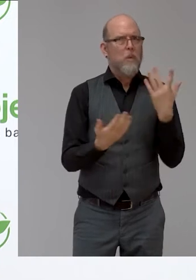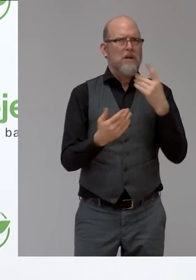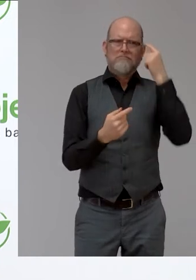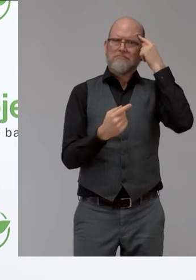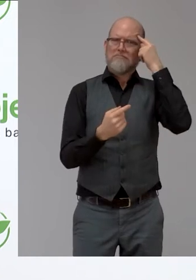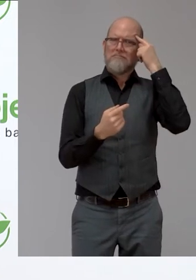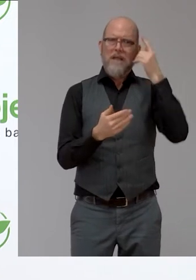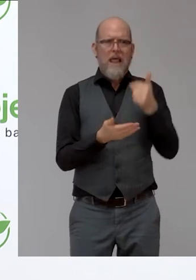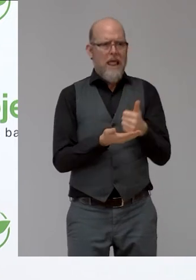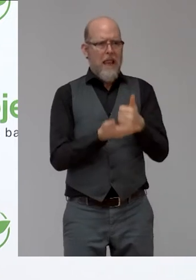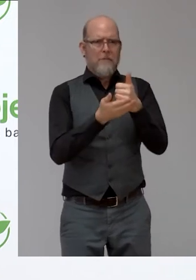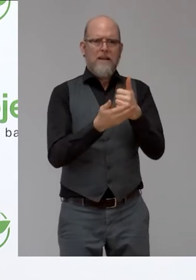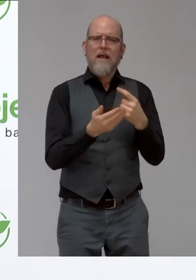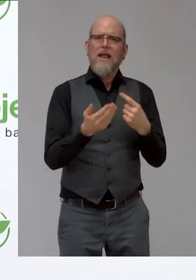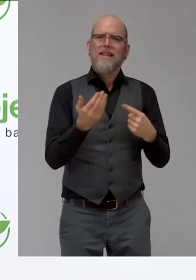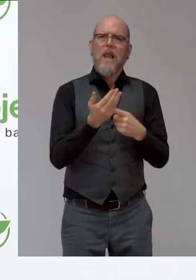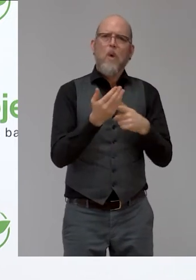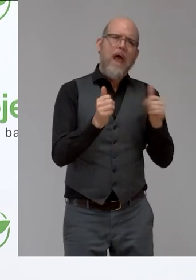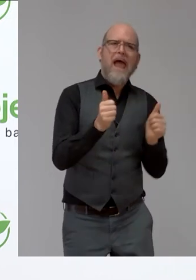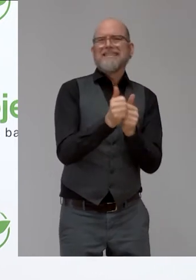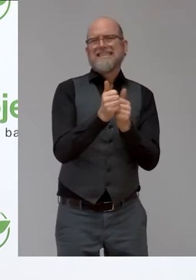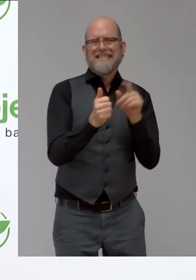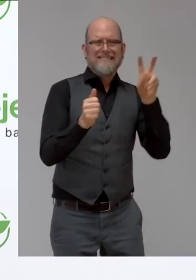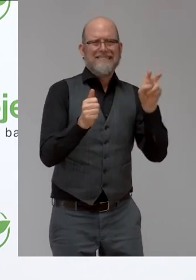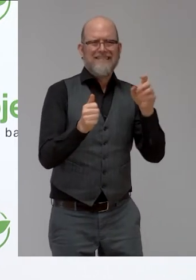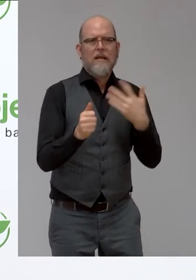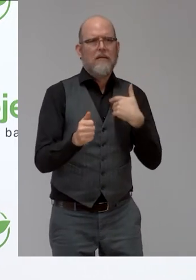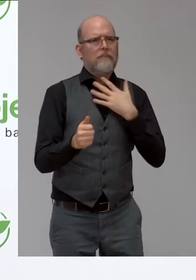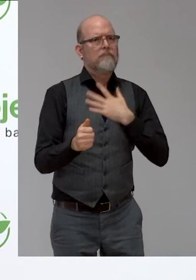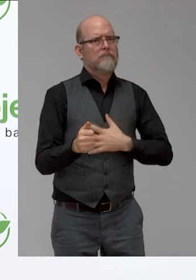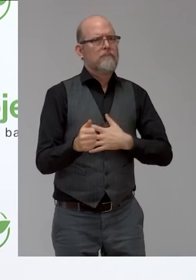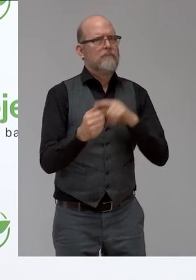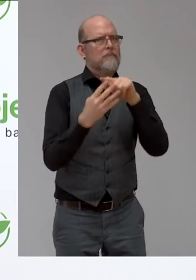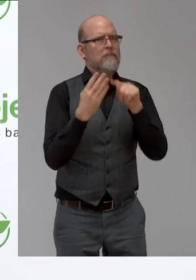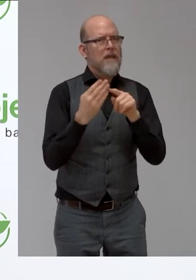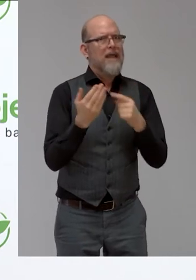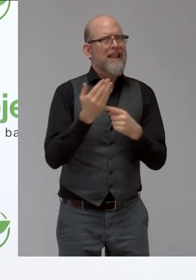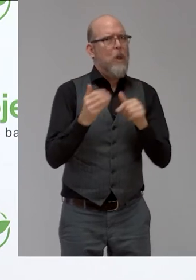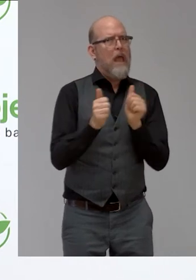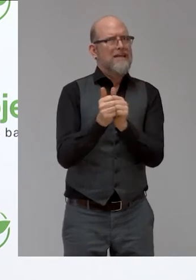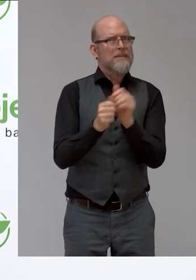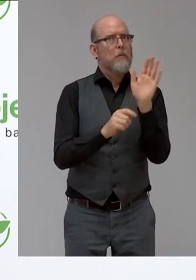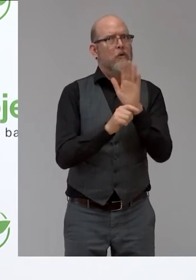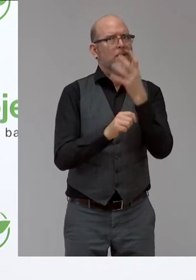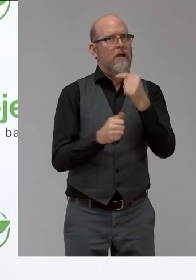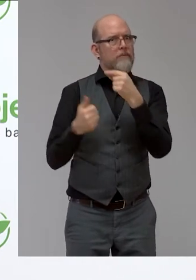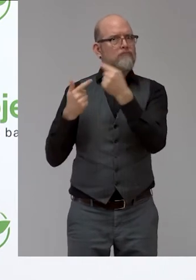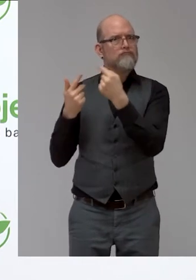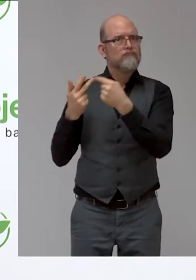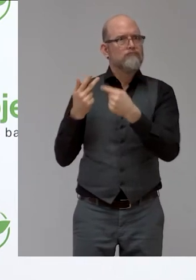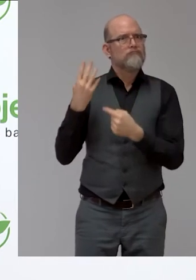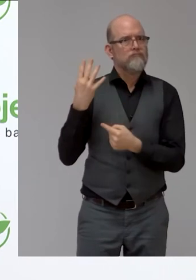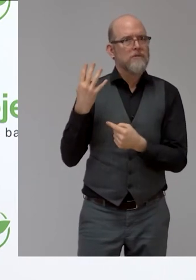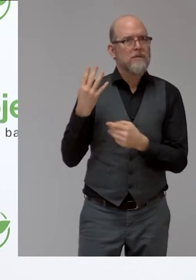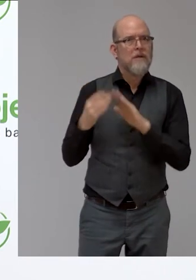have been shortlisted or awarded by the Zero Project this year or in former years. With two of them, we will also have a live conversation in the